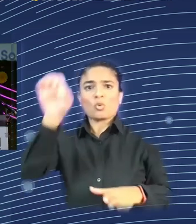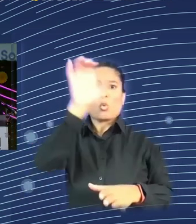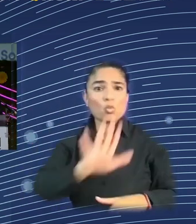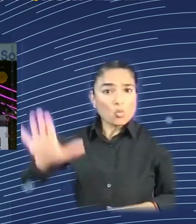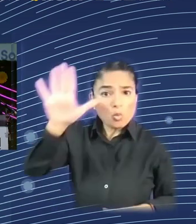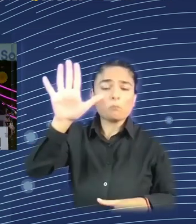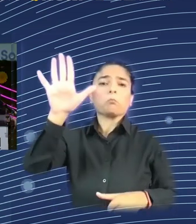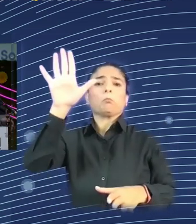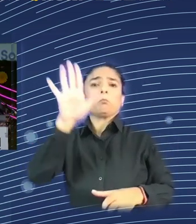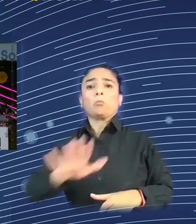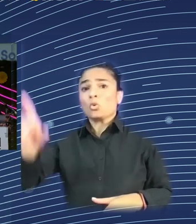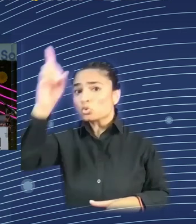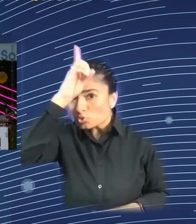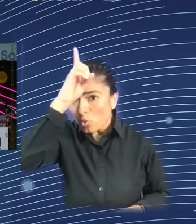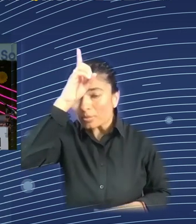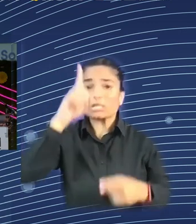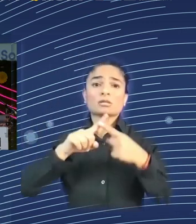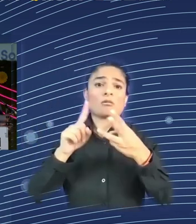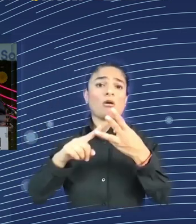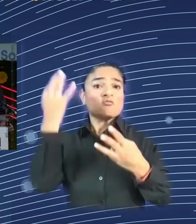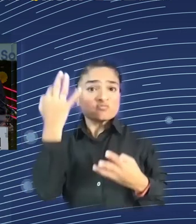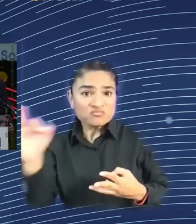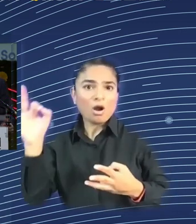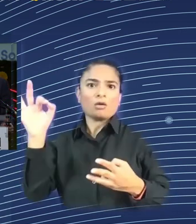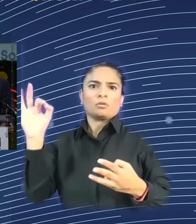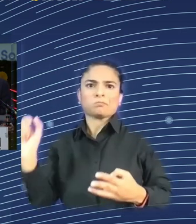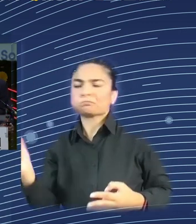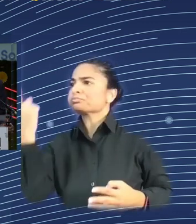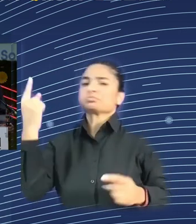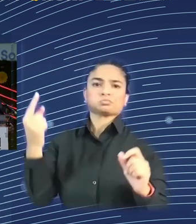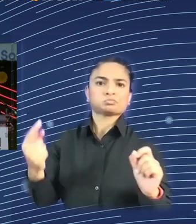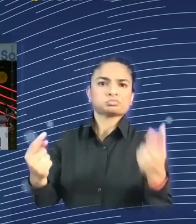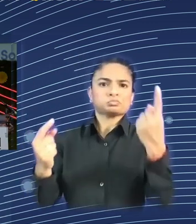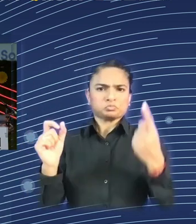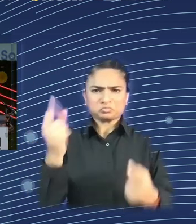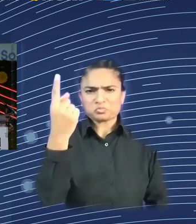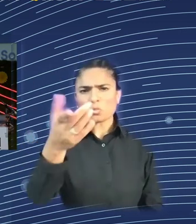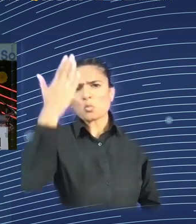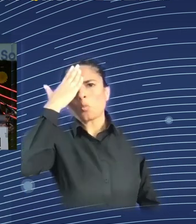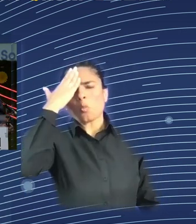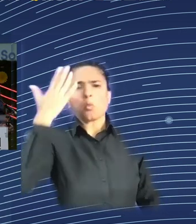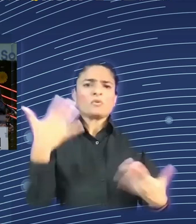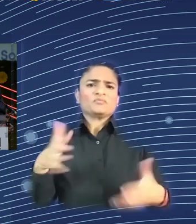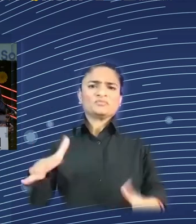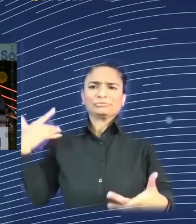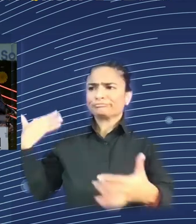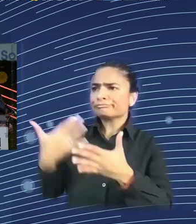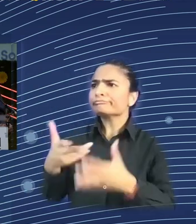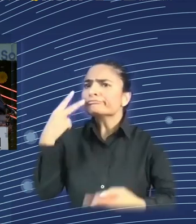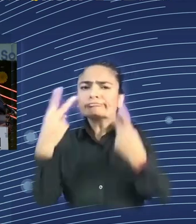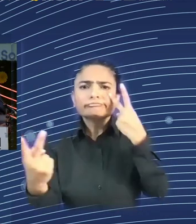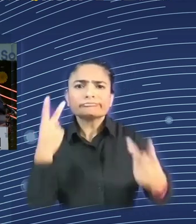about, it was not about machines taking over their jobs. That's a kind of misinterpretation of what they were doing. The Lattes were